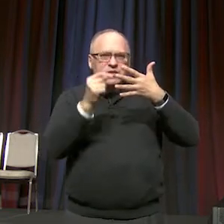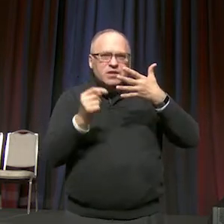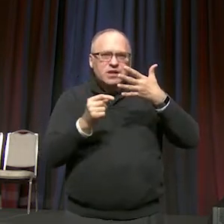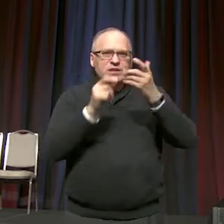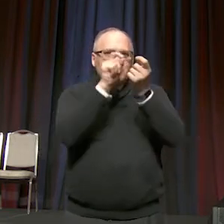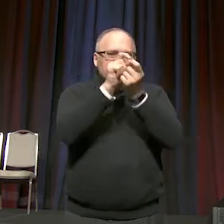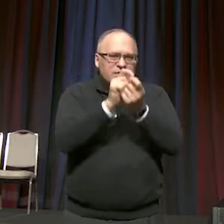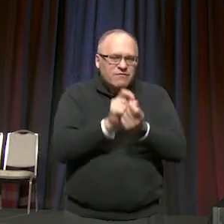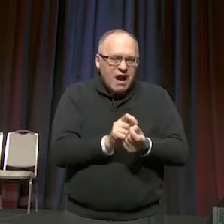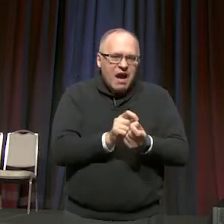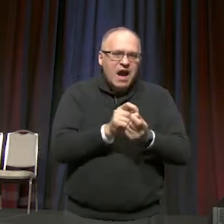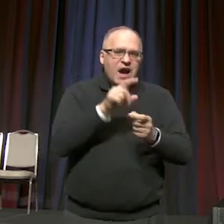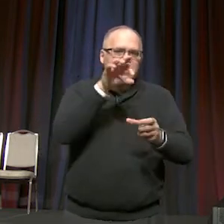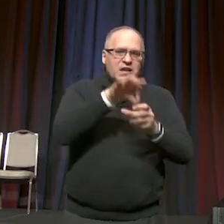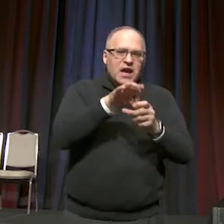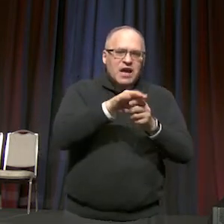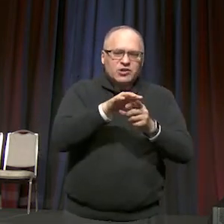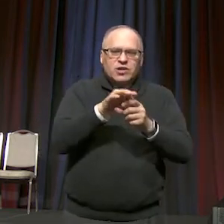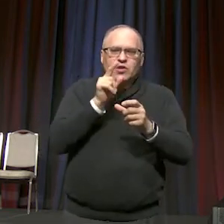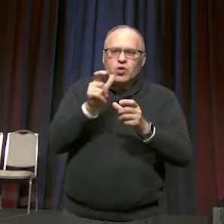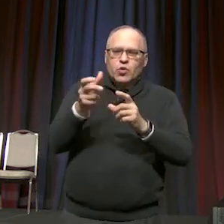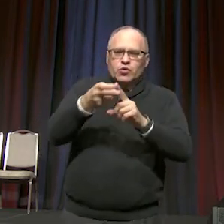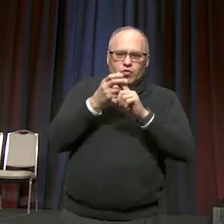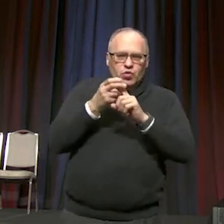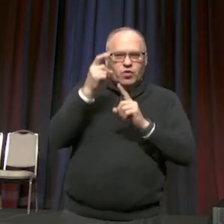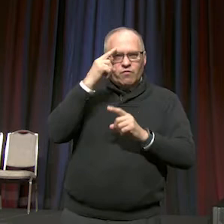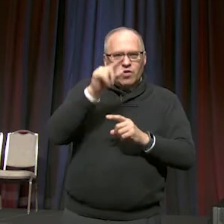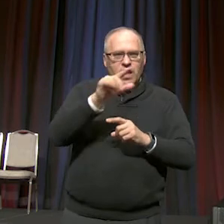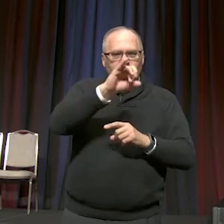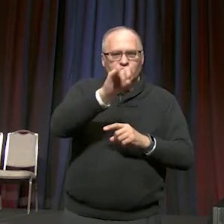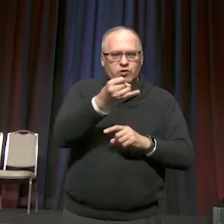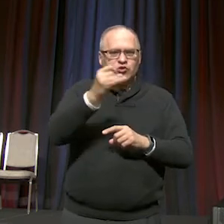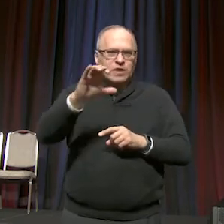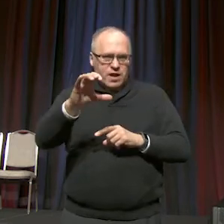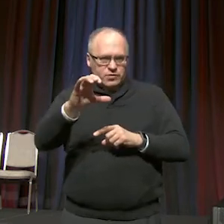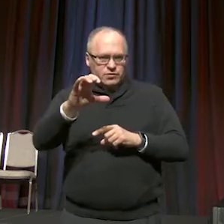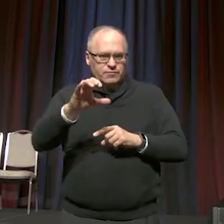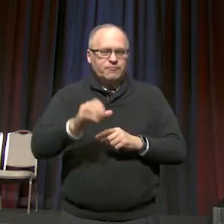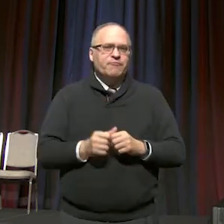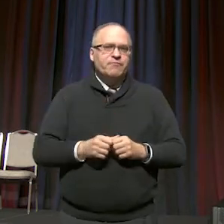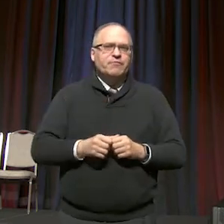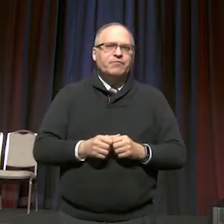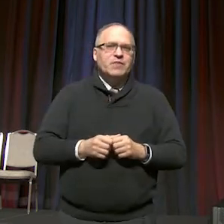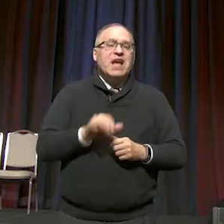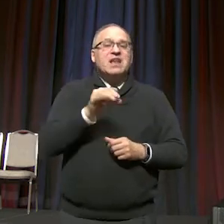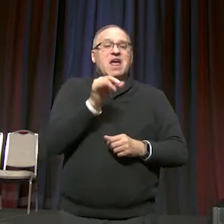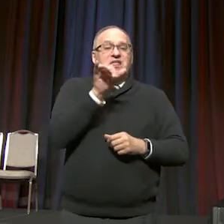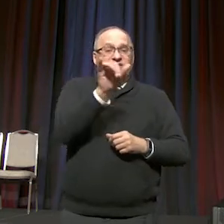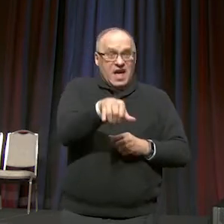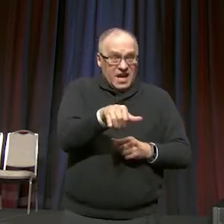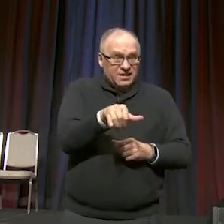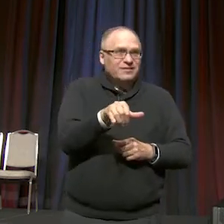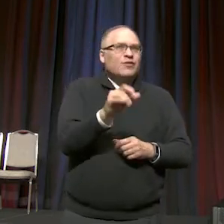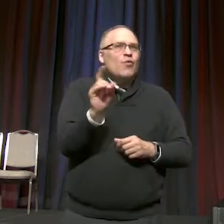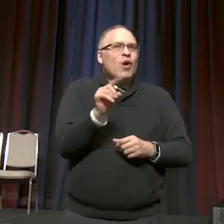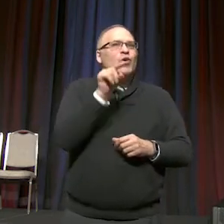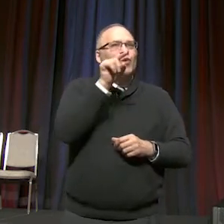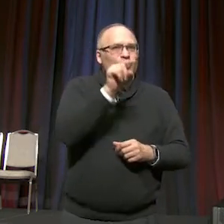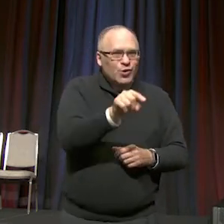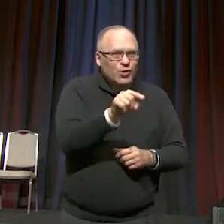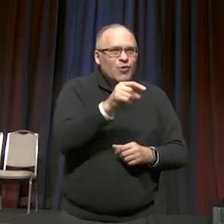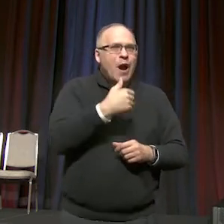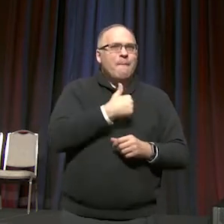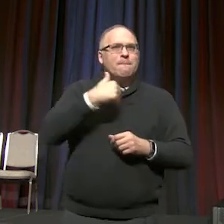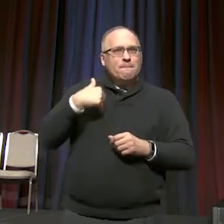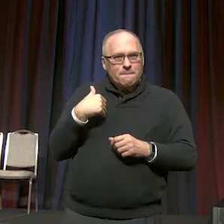and membership of the Judicial Council. And that's one of the places that you, the members of the